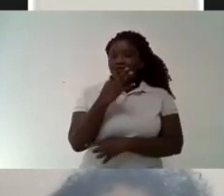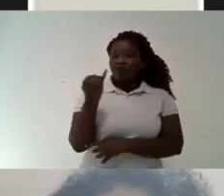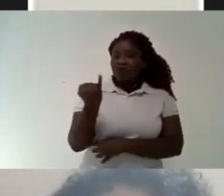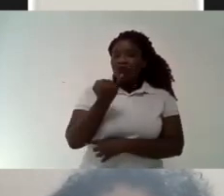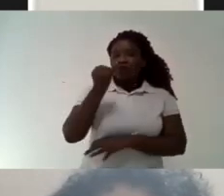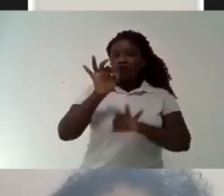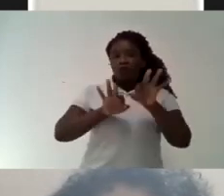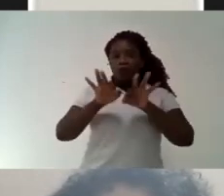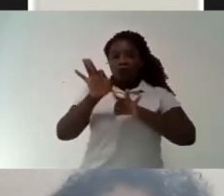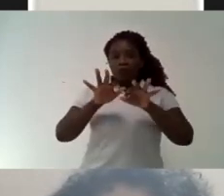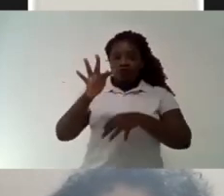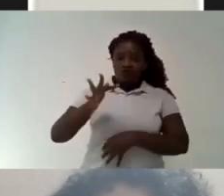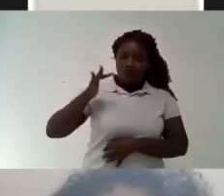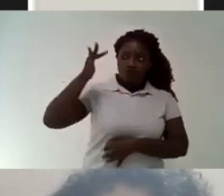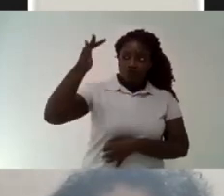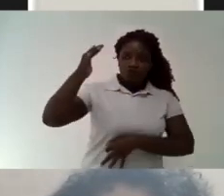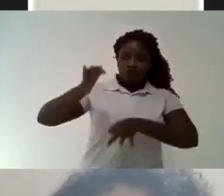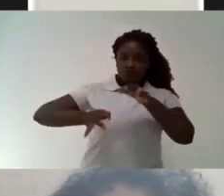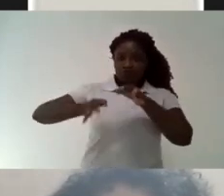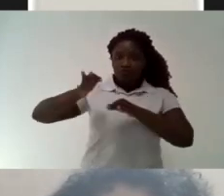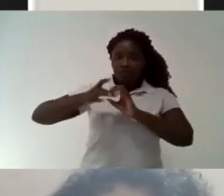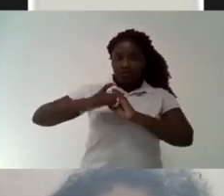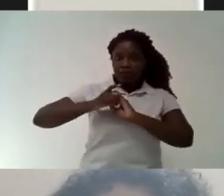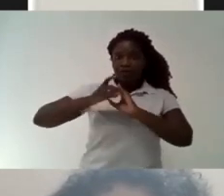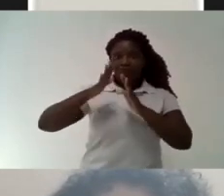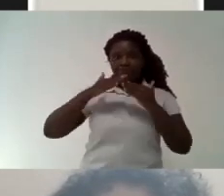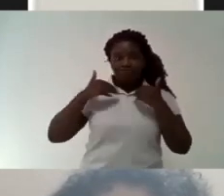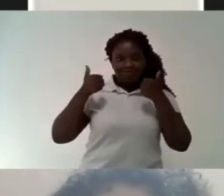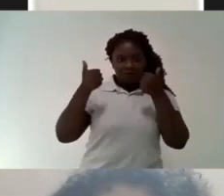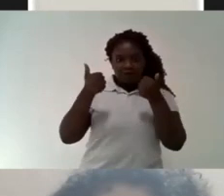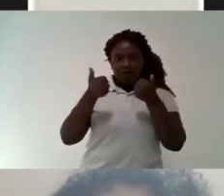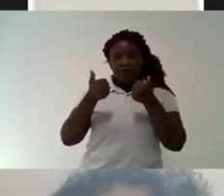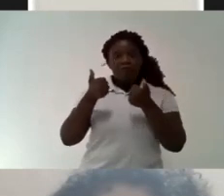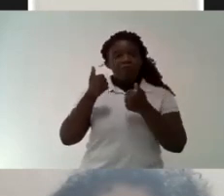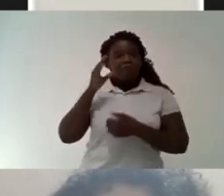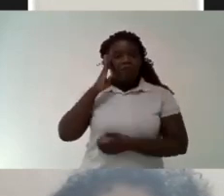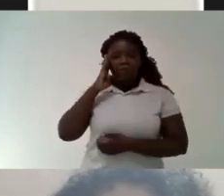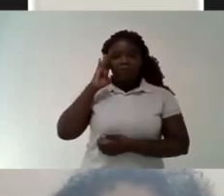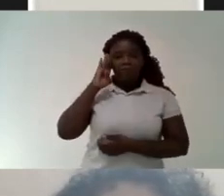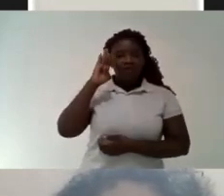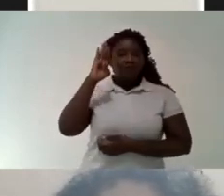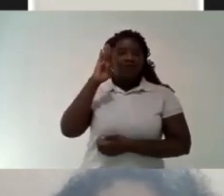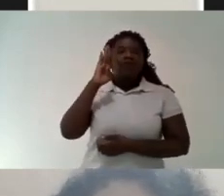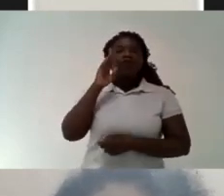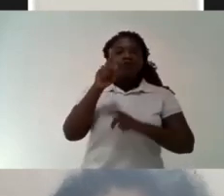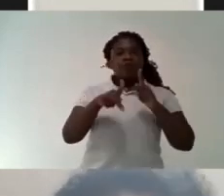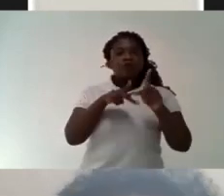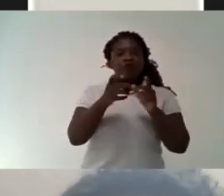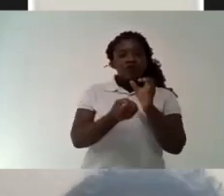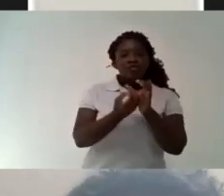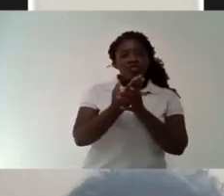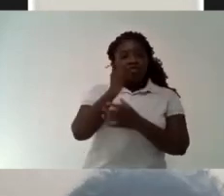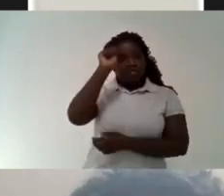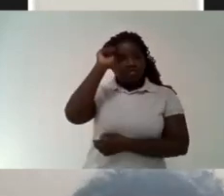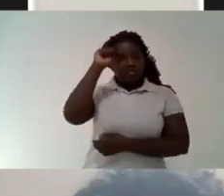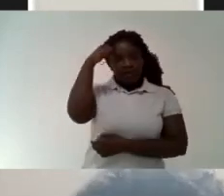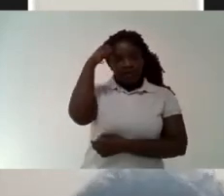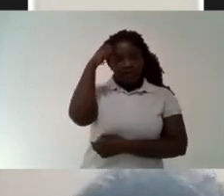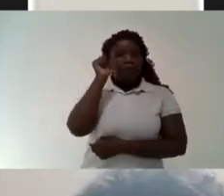The current budget is 40% lower than six